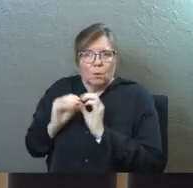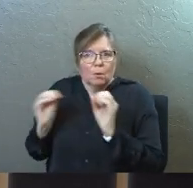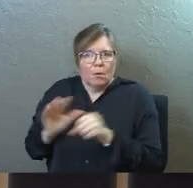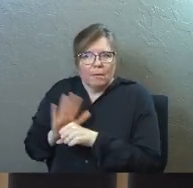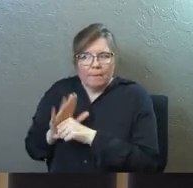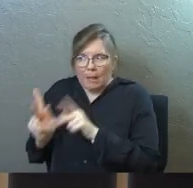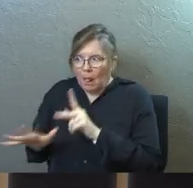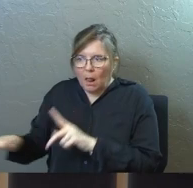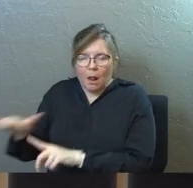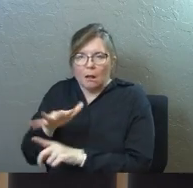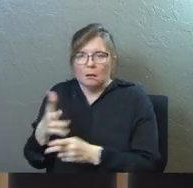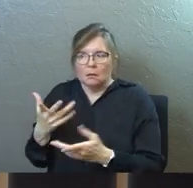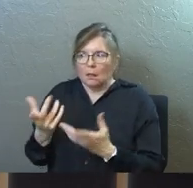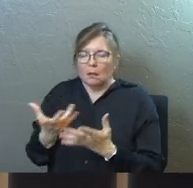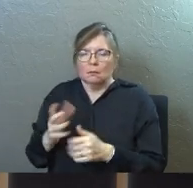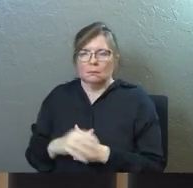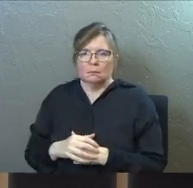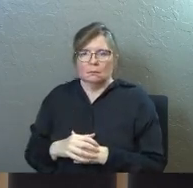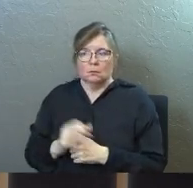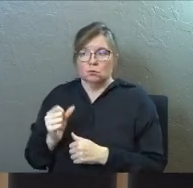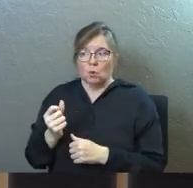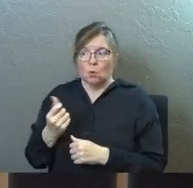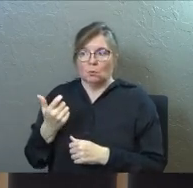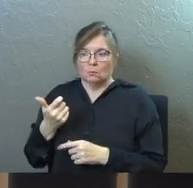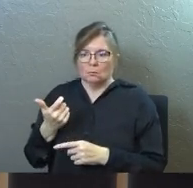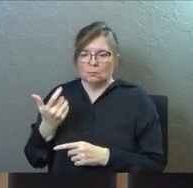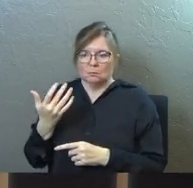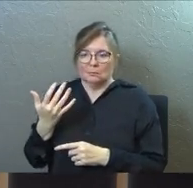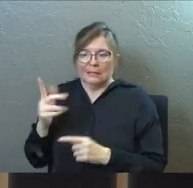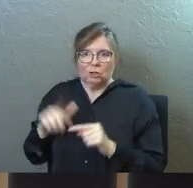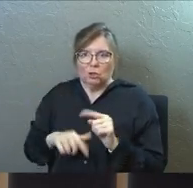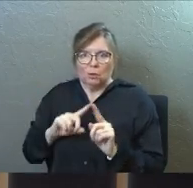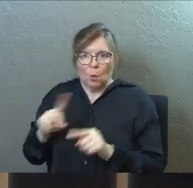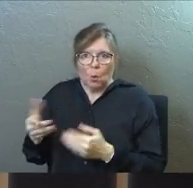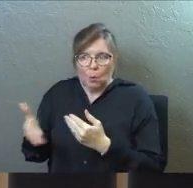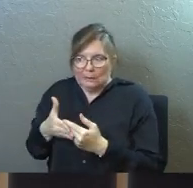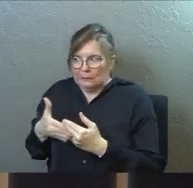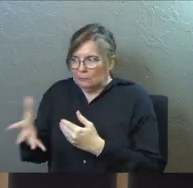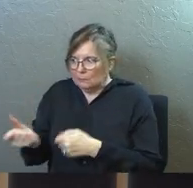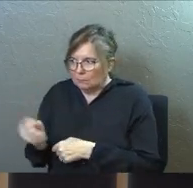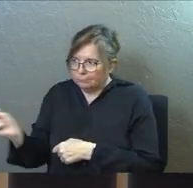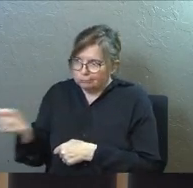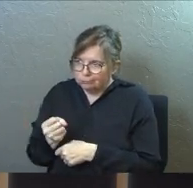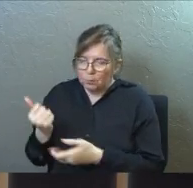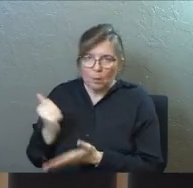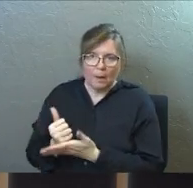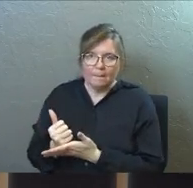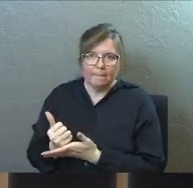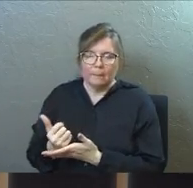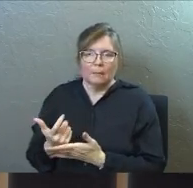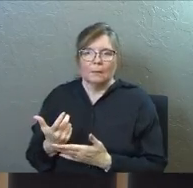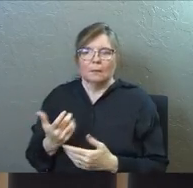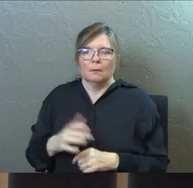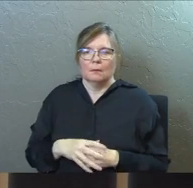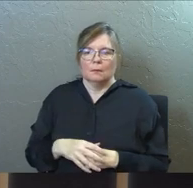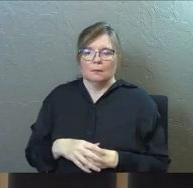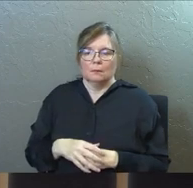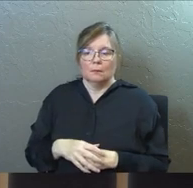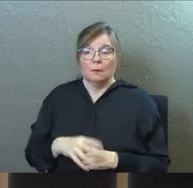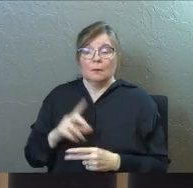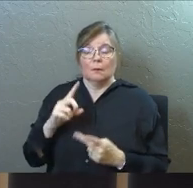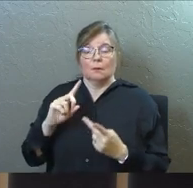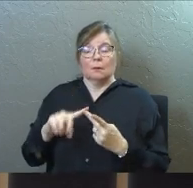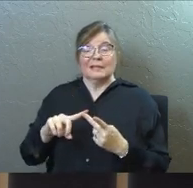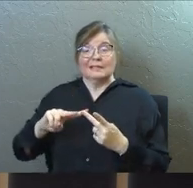also why didn't pride stop him, because if you don't get anybody else, guess what, you get to be the big